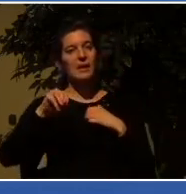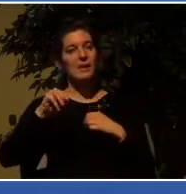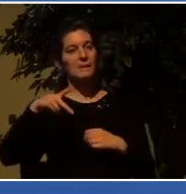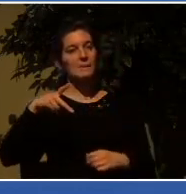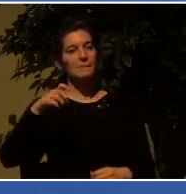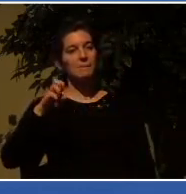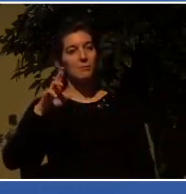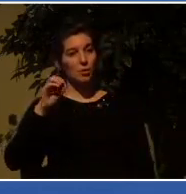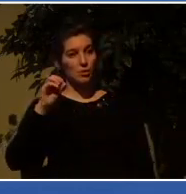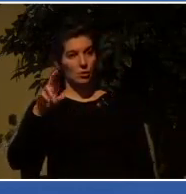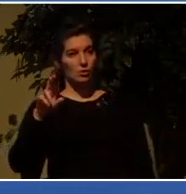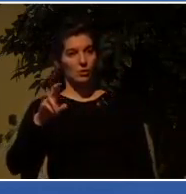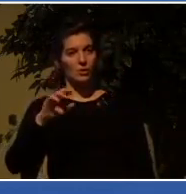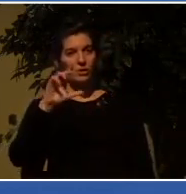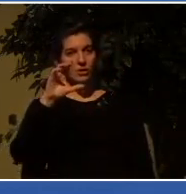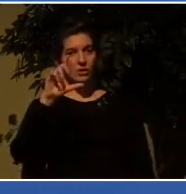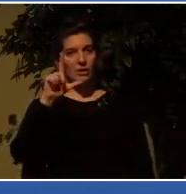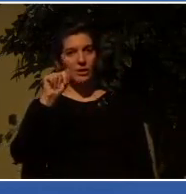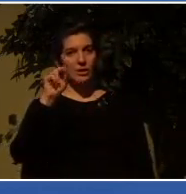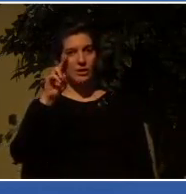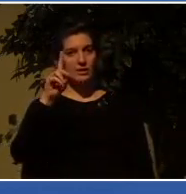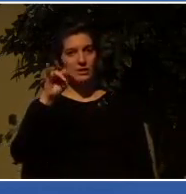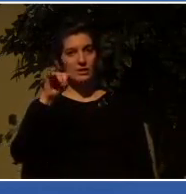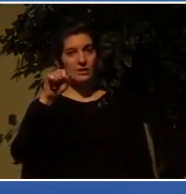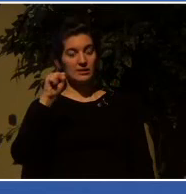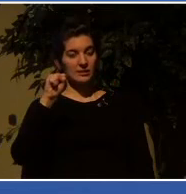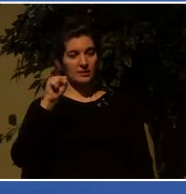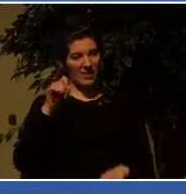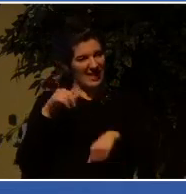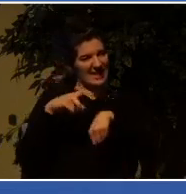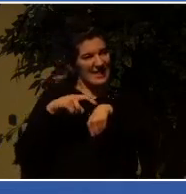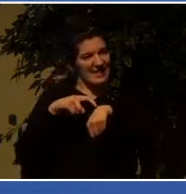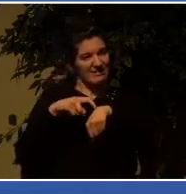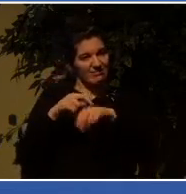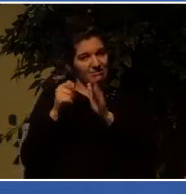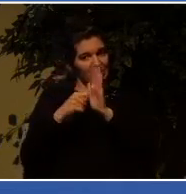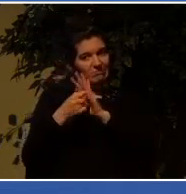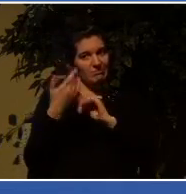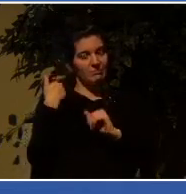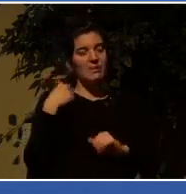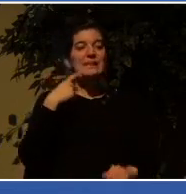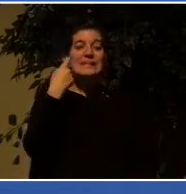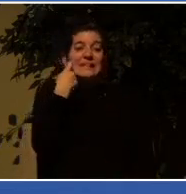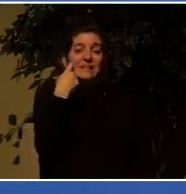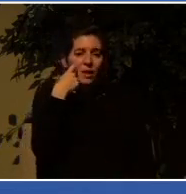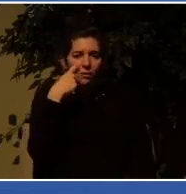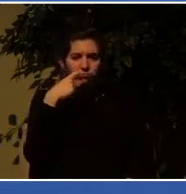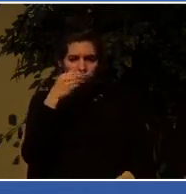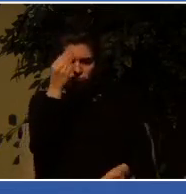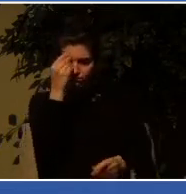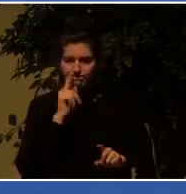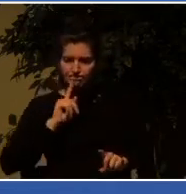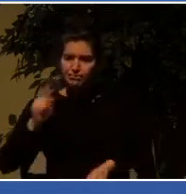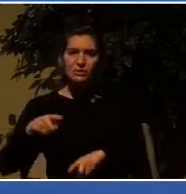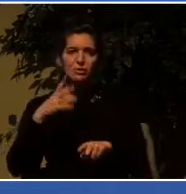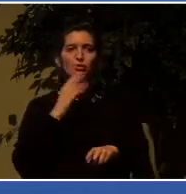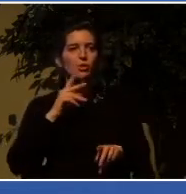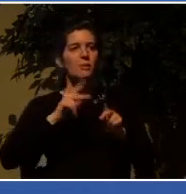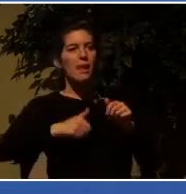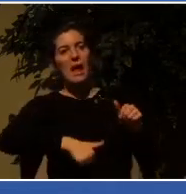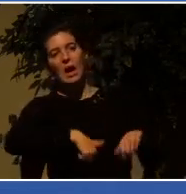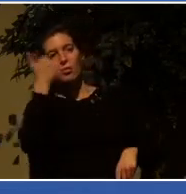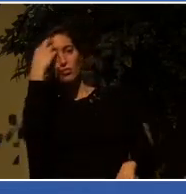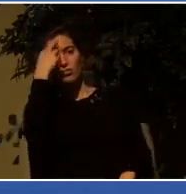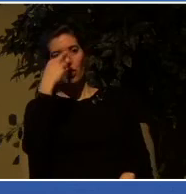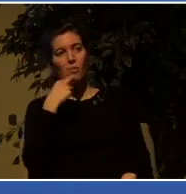Jews to get out of Rome, supposedly because they were nothing but troublemakers. We come into that in the next